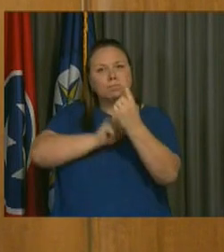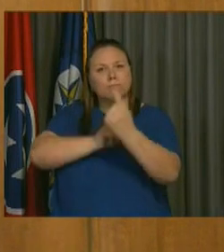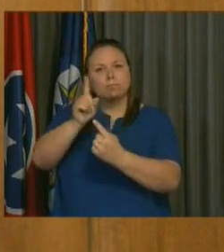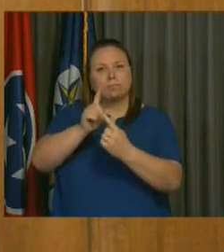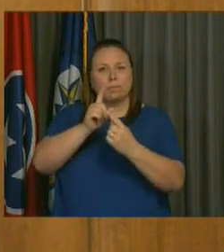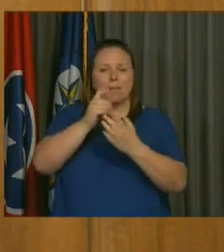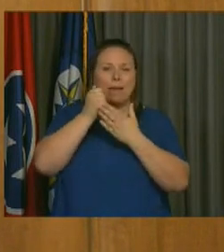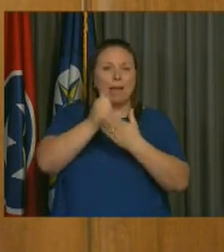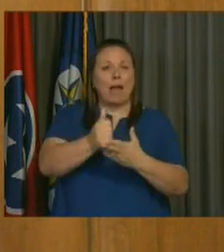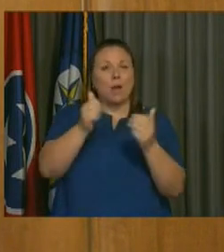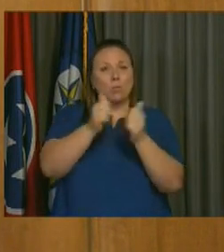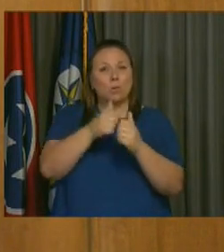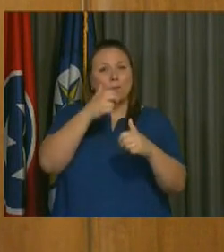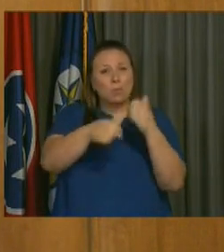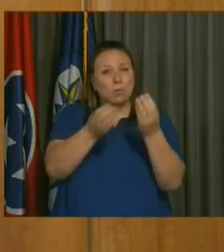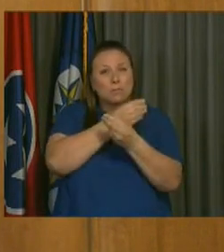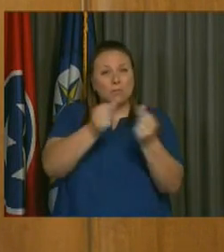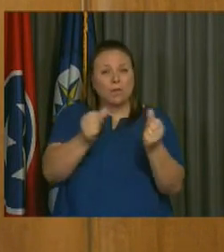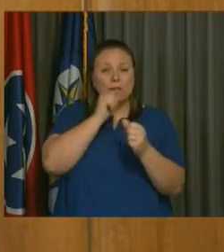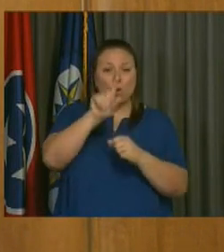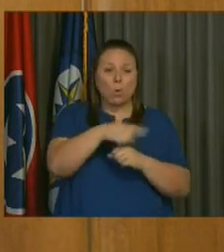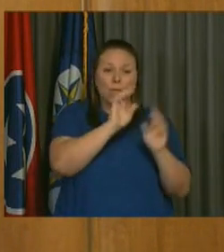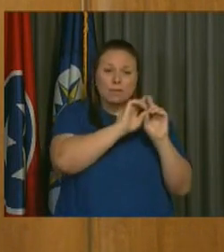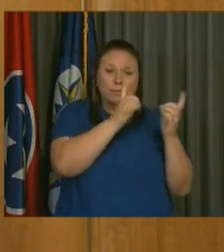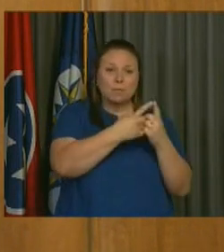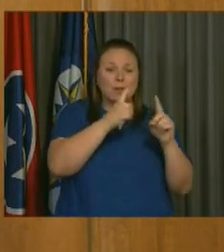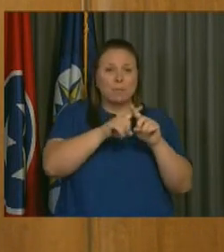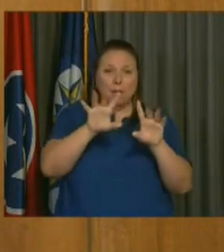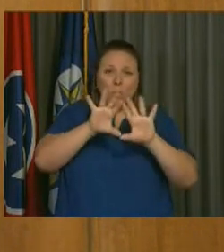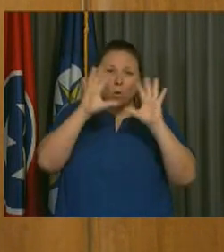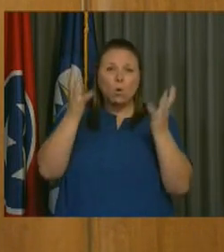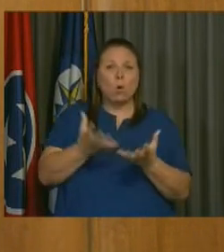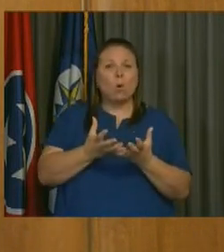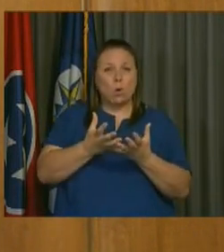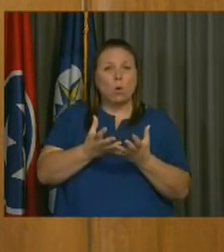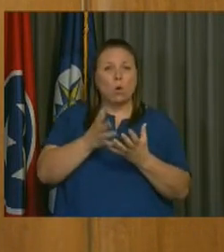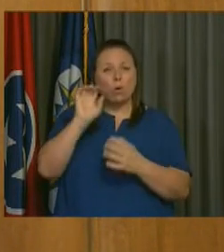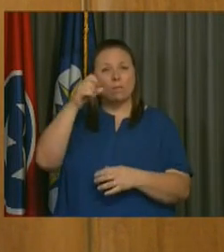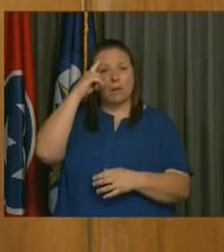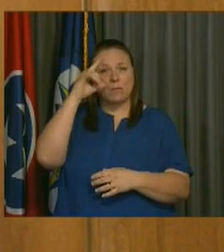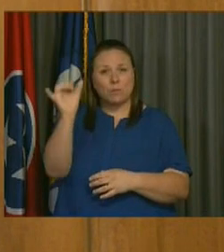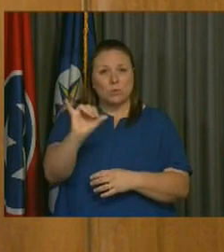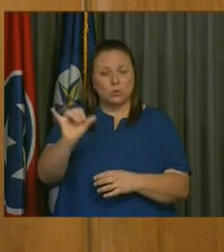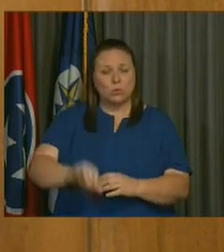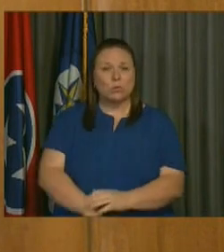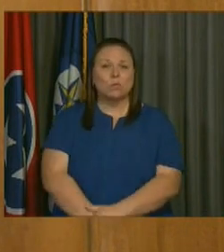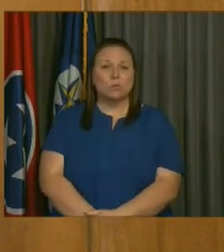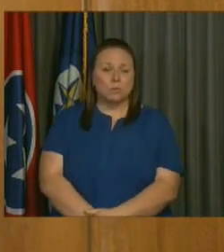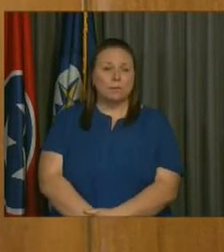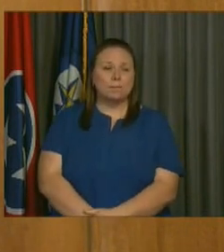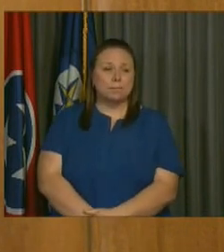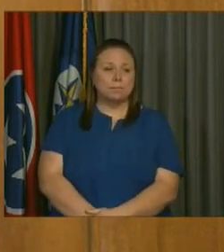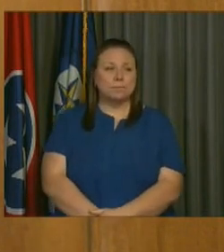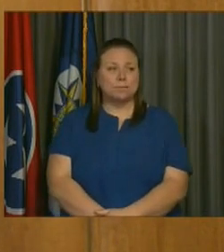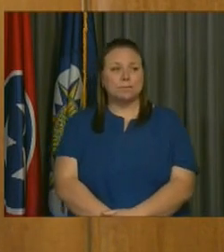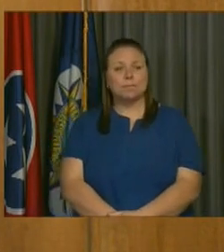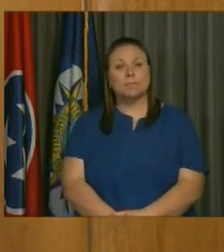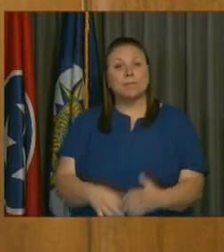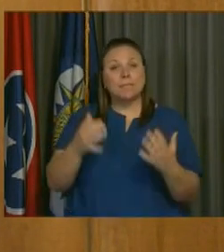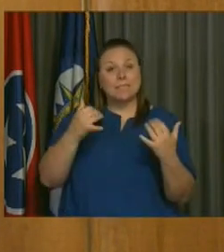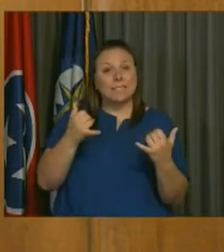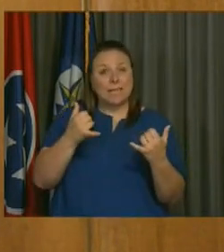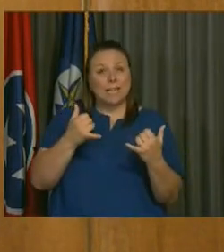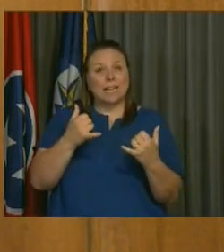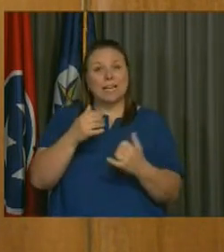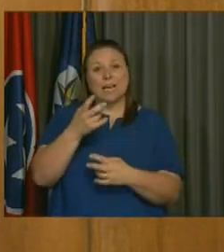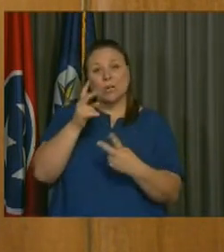workflow and problem solving, not only within our department, but across other portions of the government as well. I'm joined here today